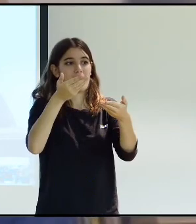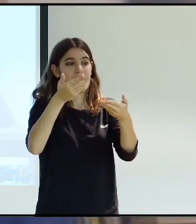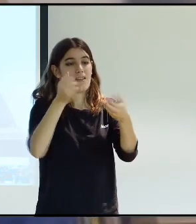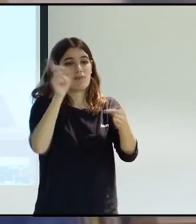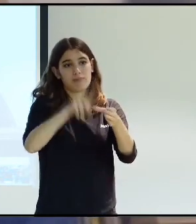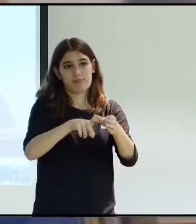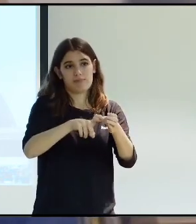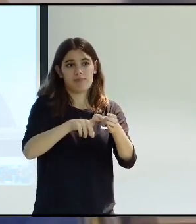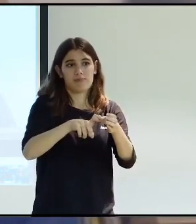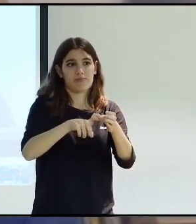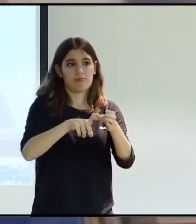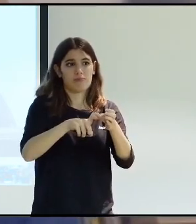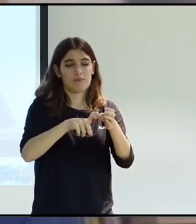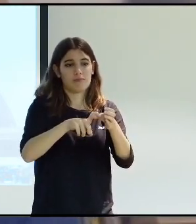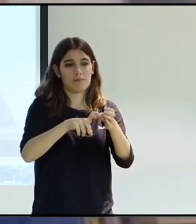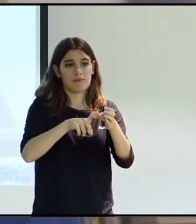Representatives,